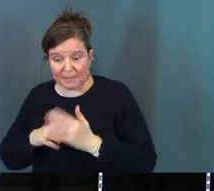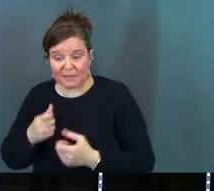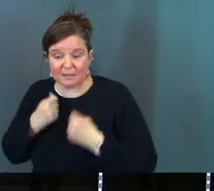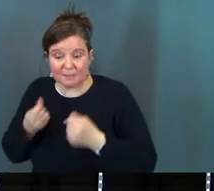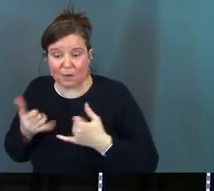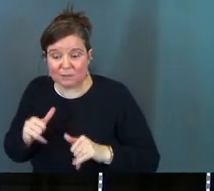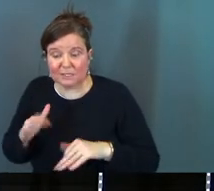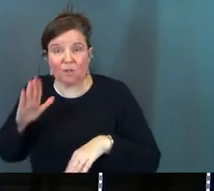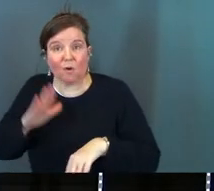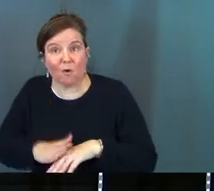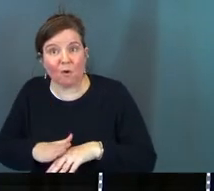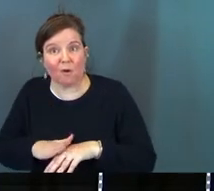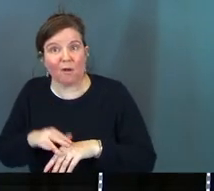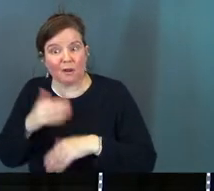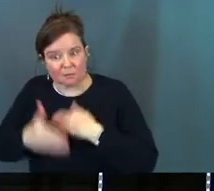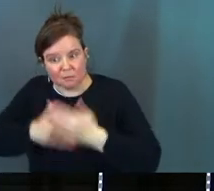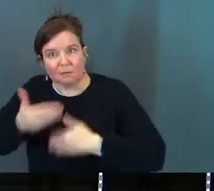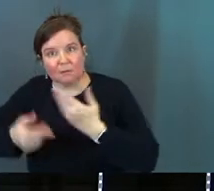the power is still on